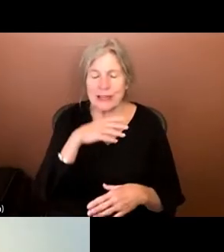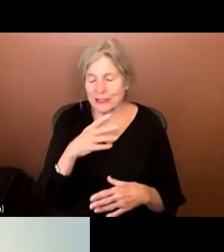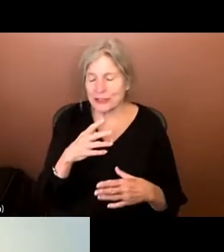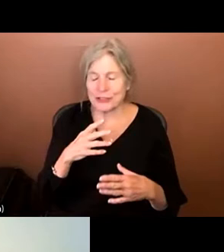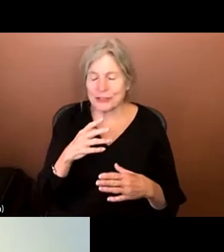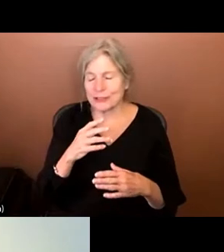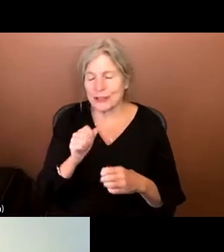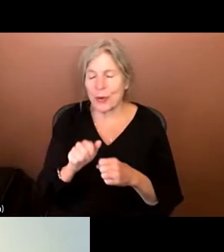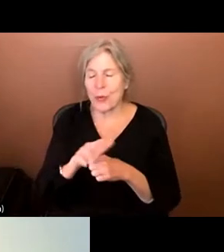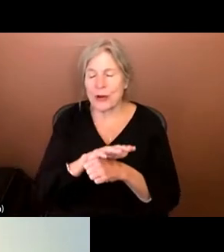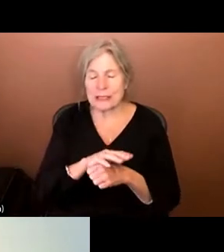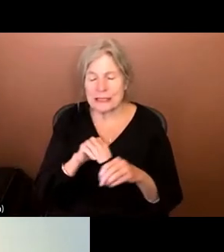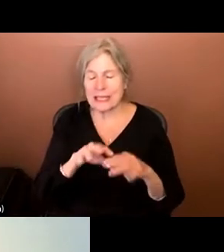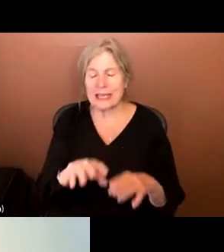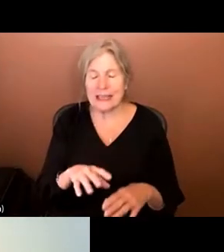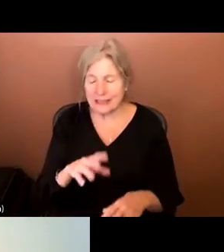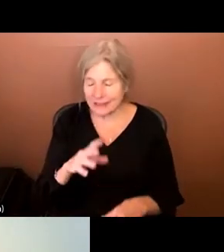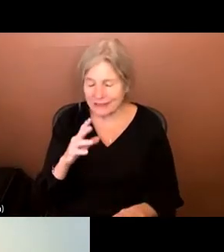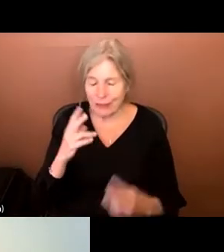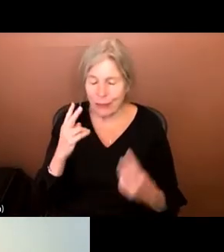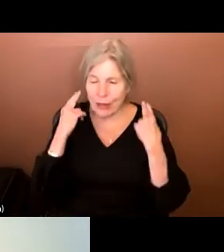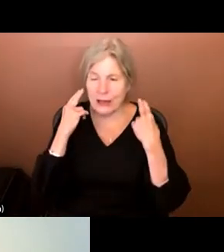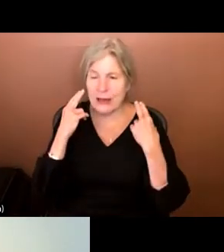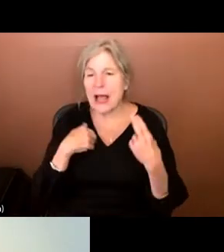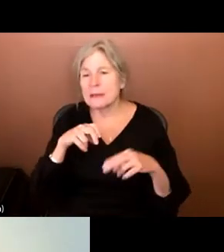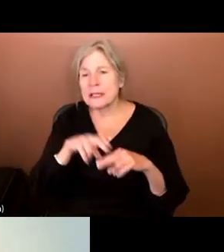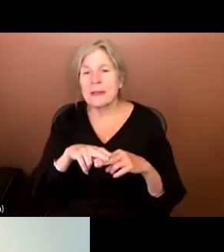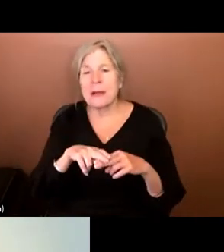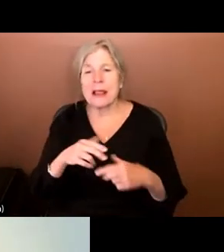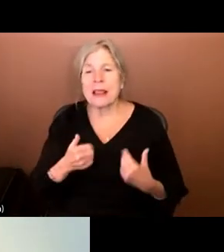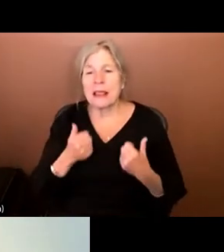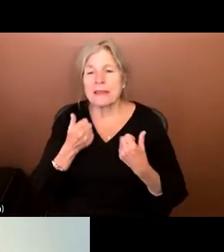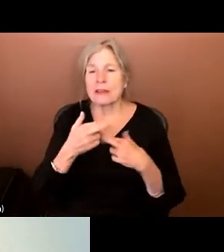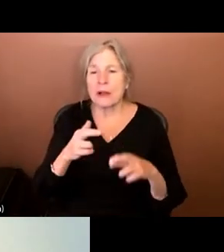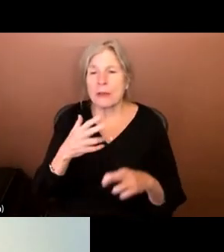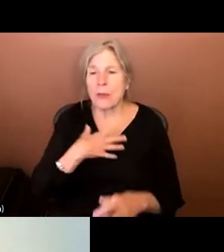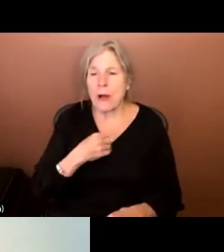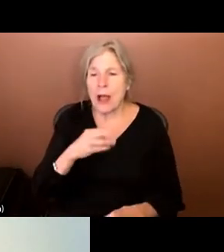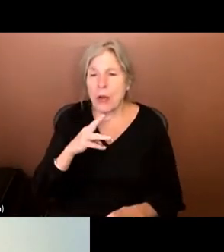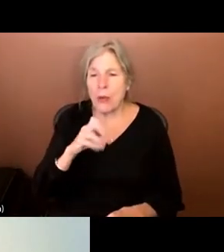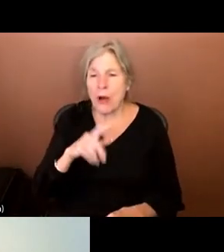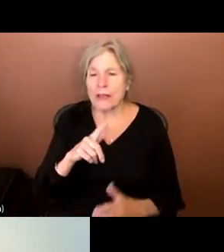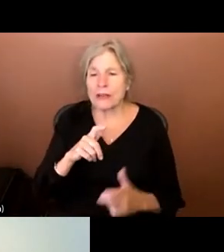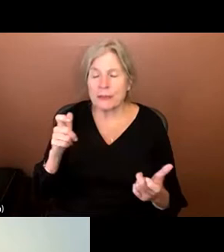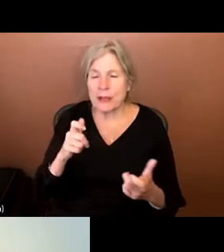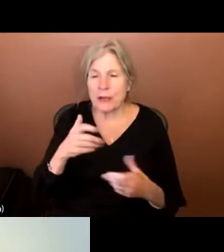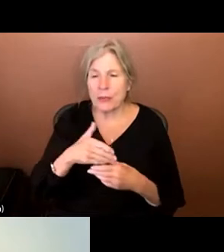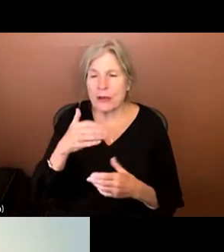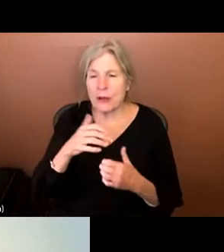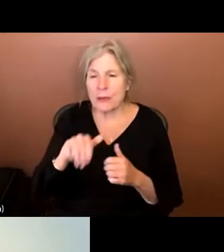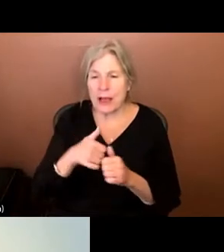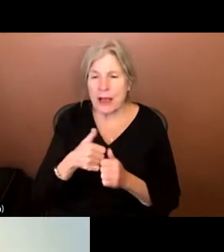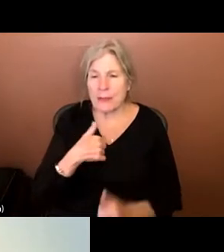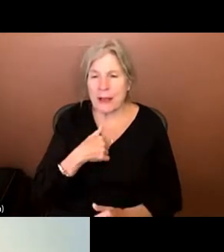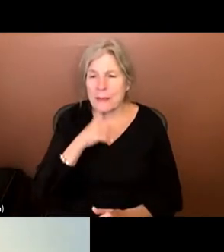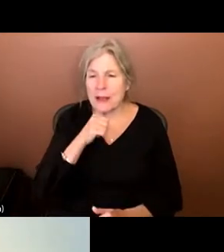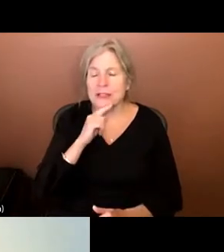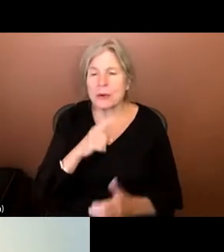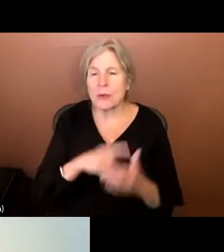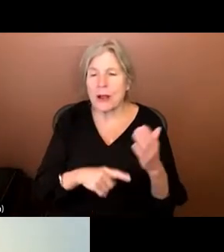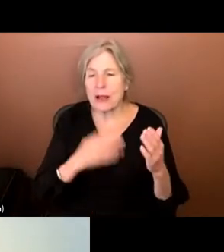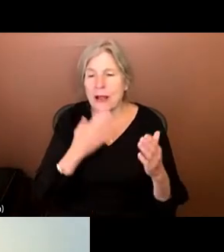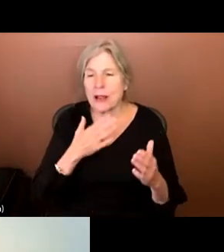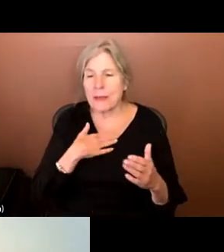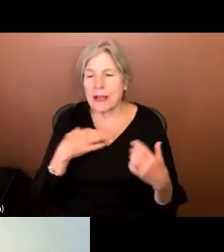I'm sitting in my living room, which is white walls, and there's a big window behind me. I'm not sure what color